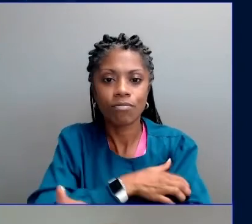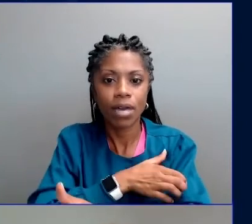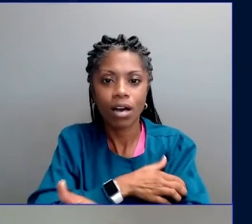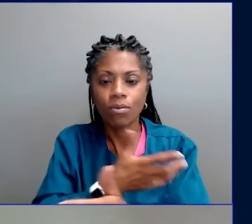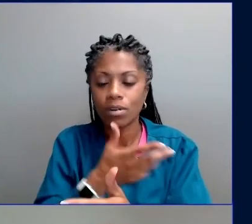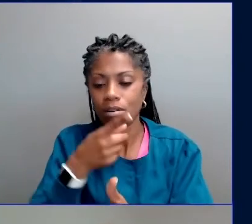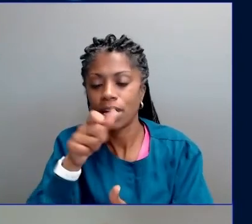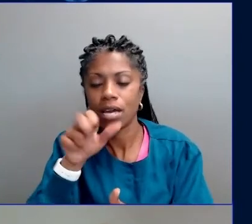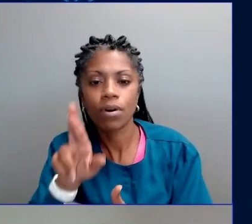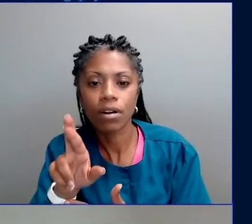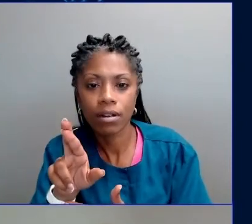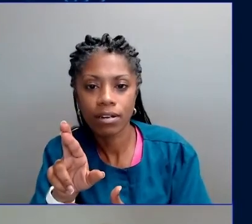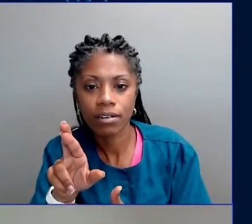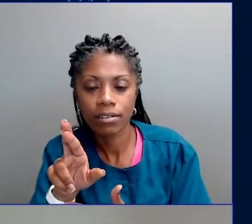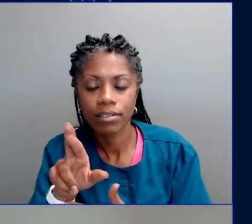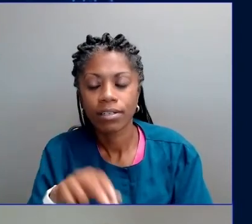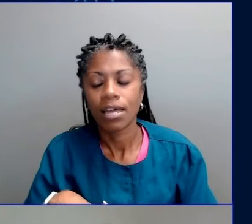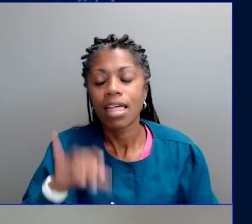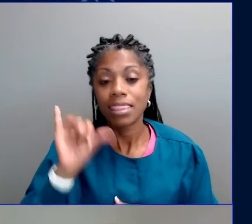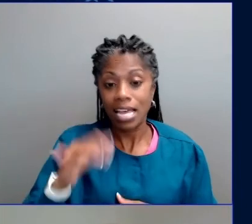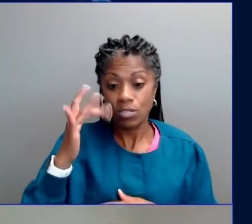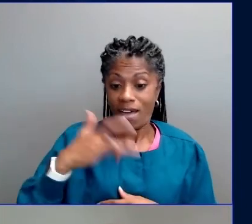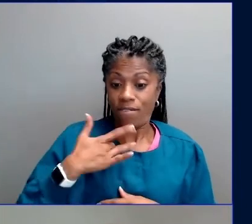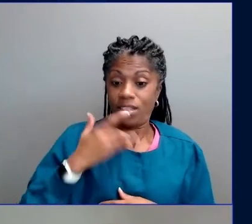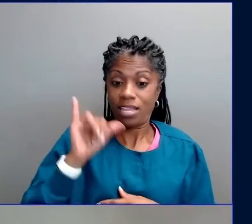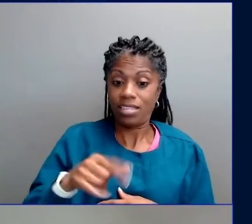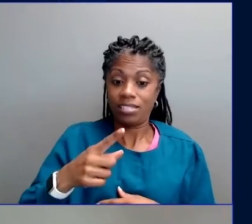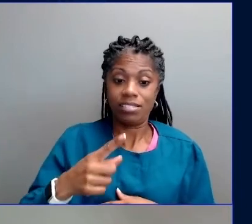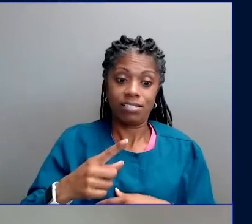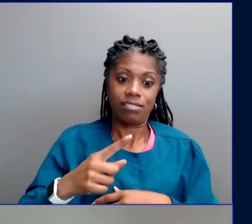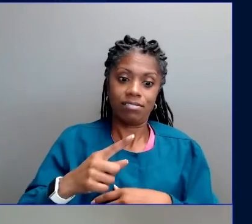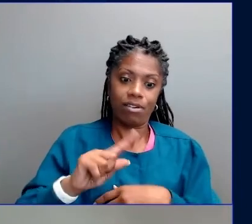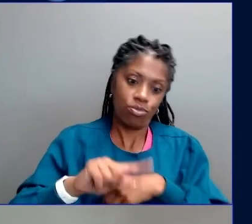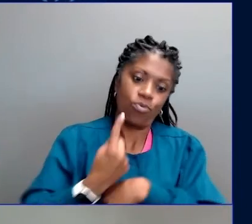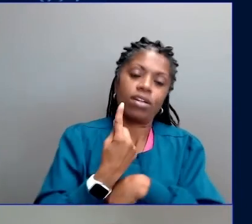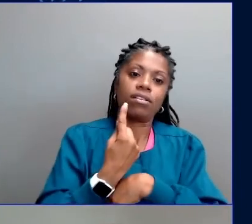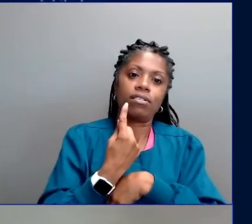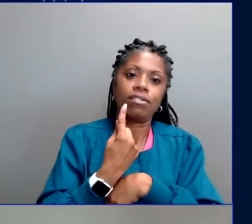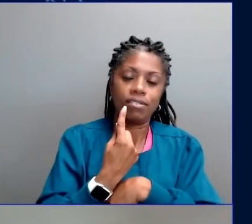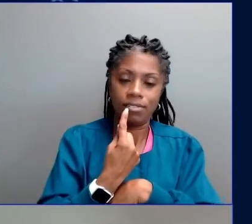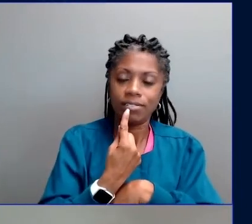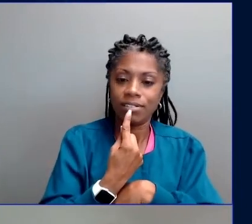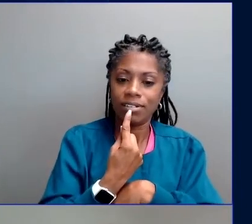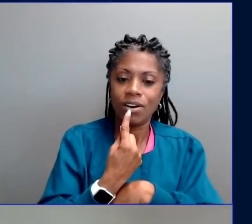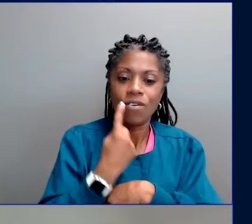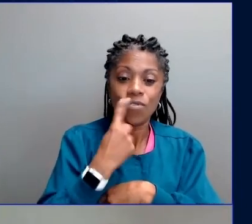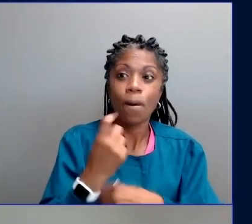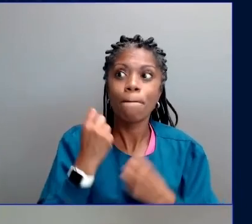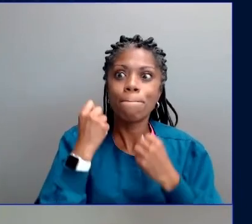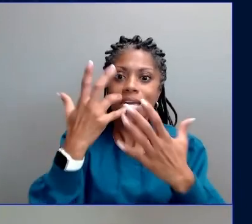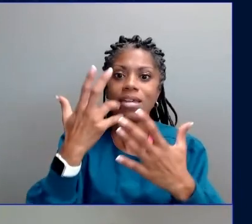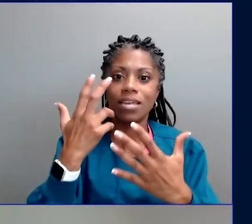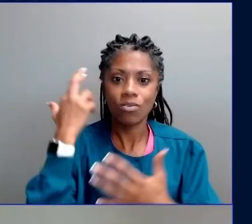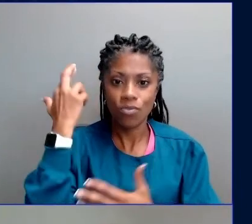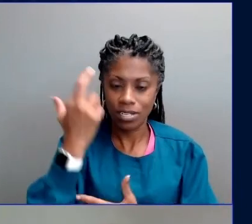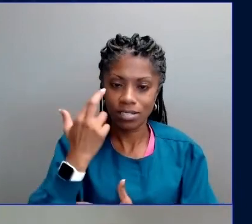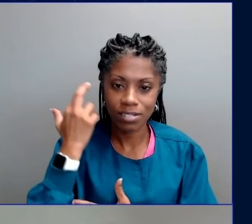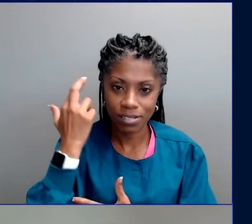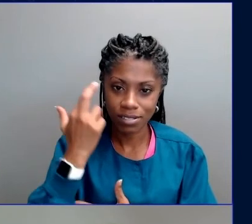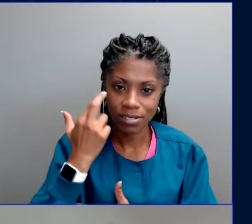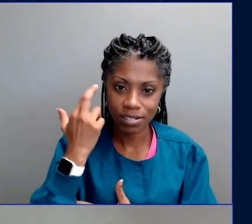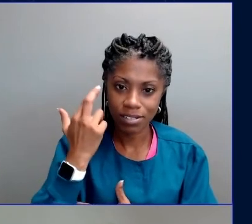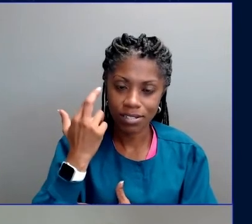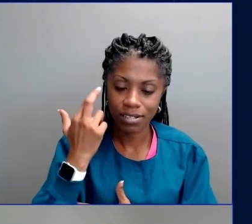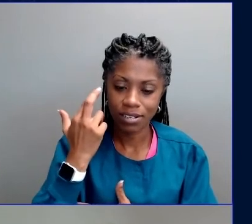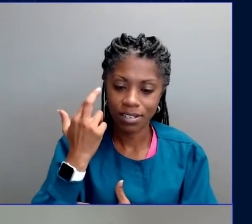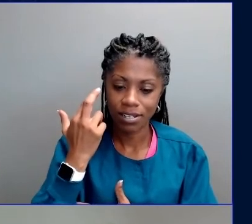is a threat multiplier. And that is why to care about climate change, we only have to be one thing. And that is literally a human being living on